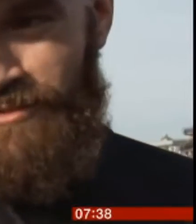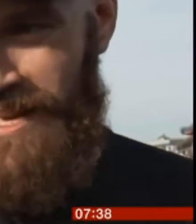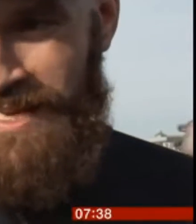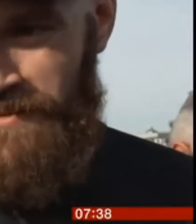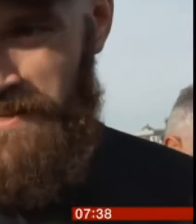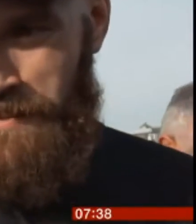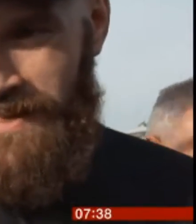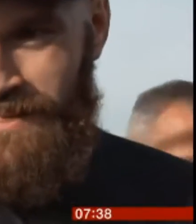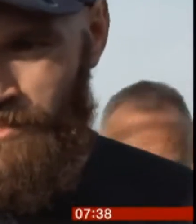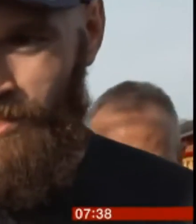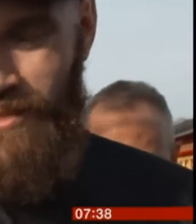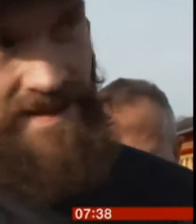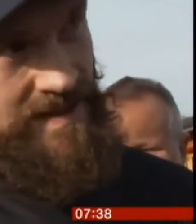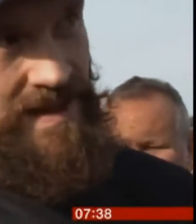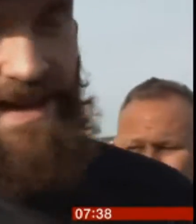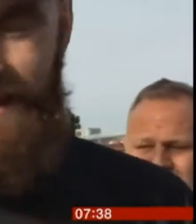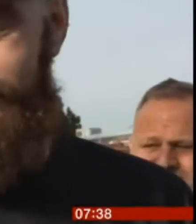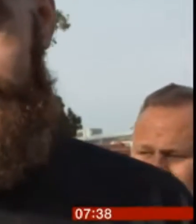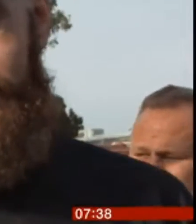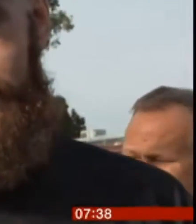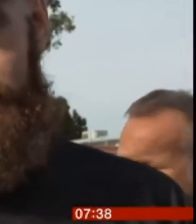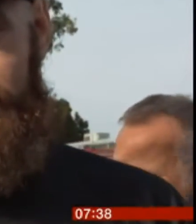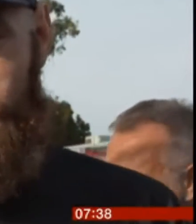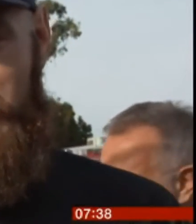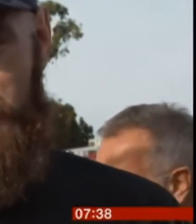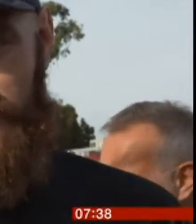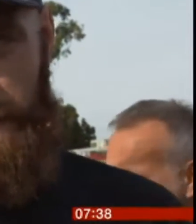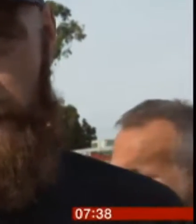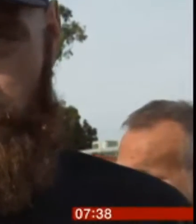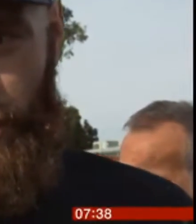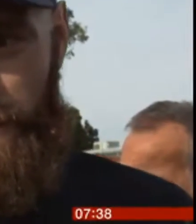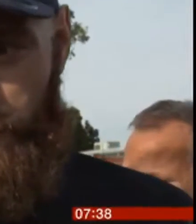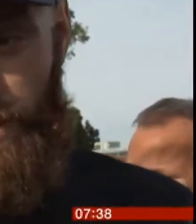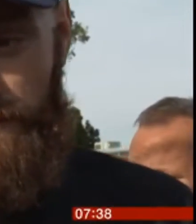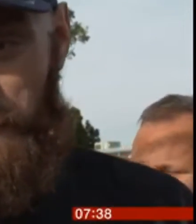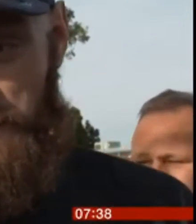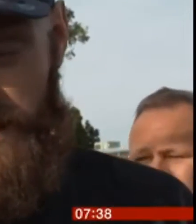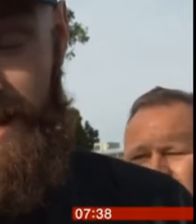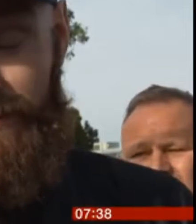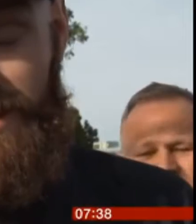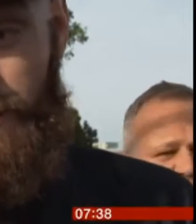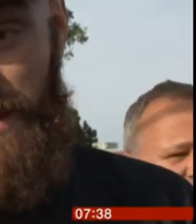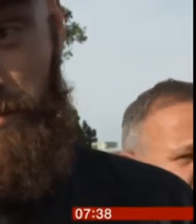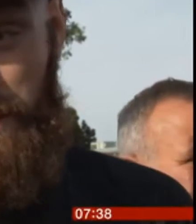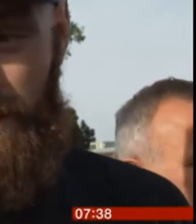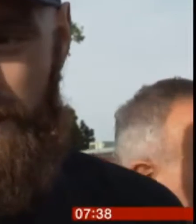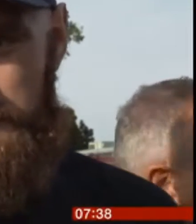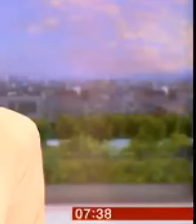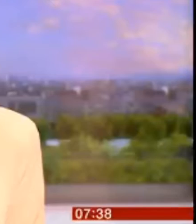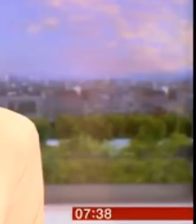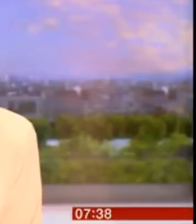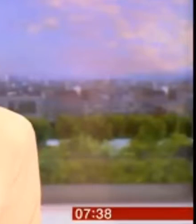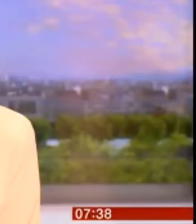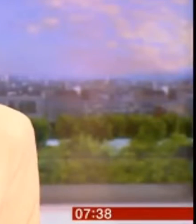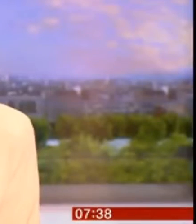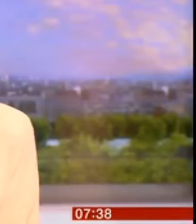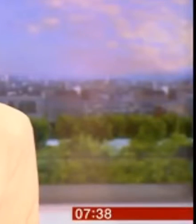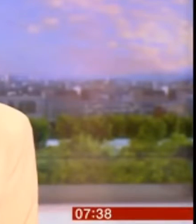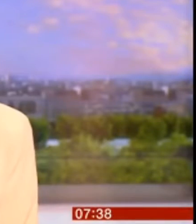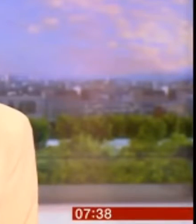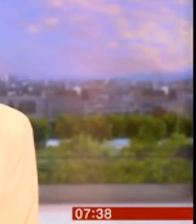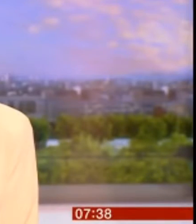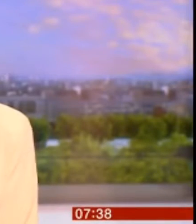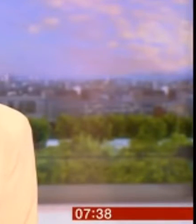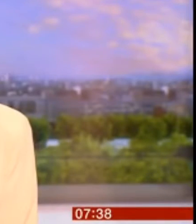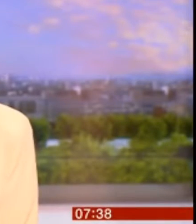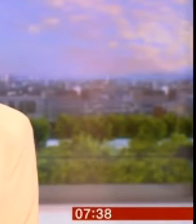I'm just an outsider with an opinion, but it's a situation that's happening all over the world, especially here in the UK as well. Before